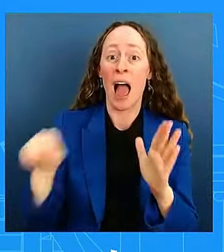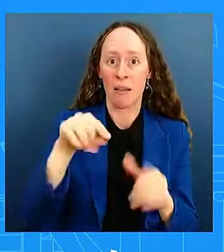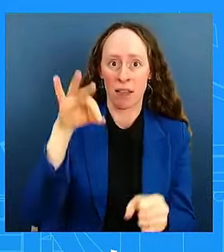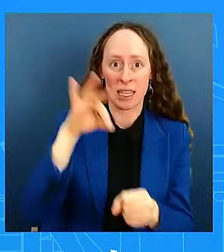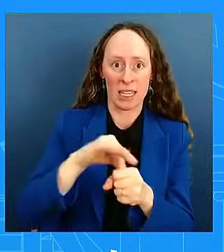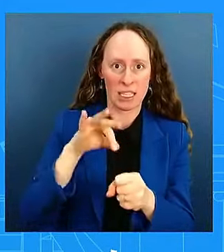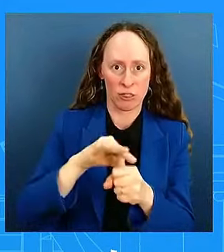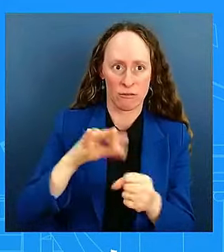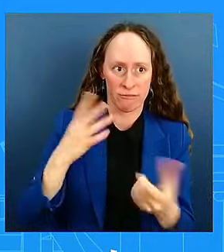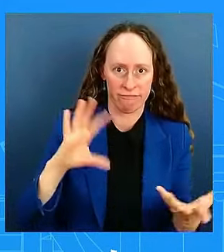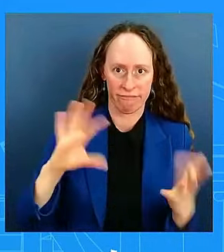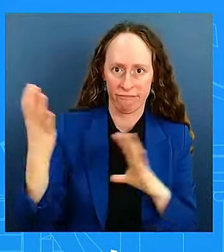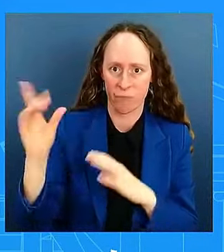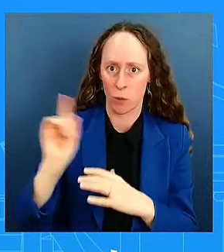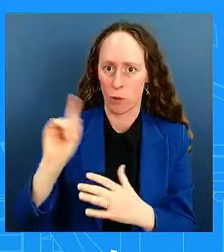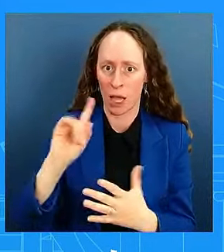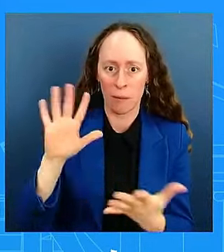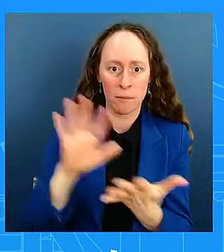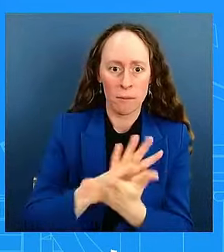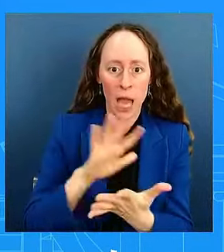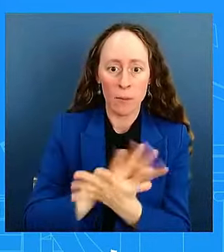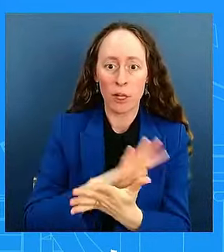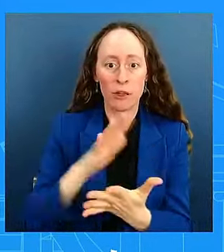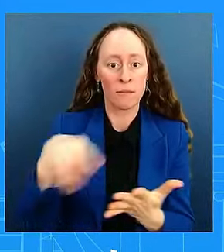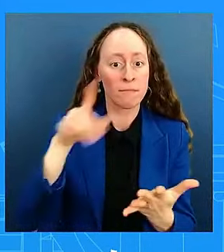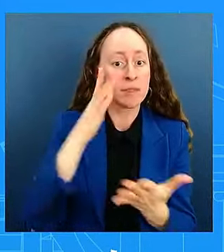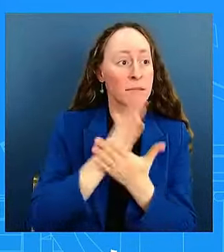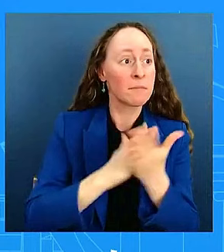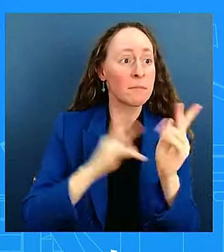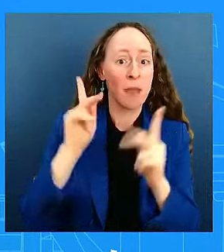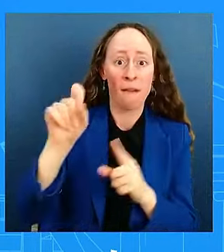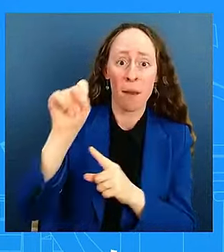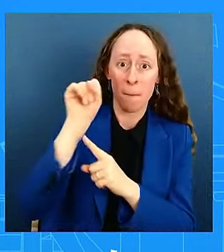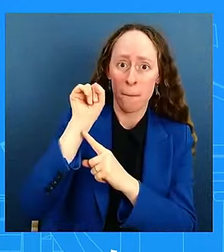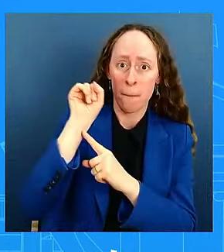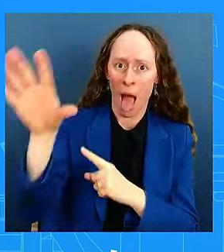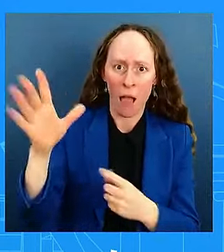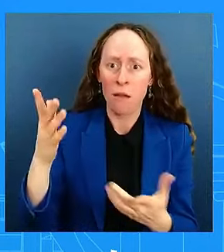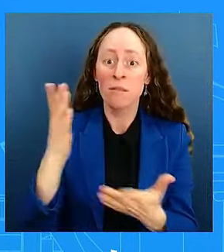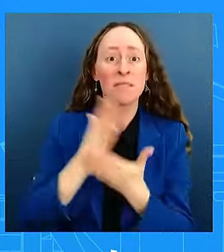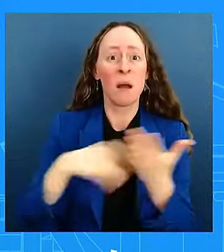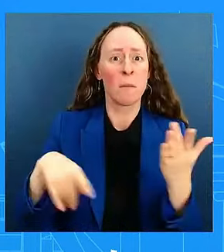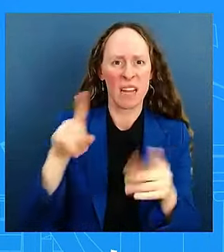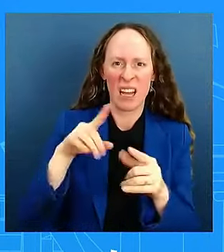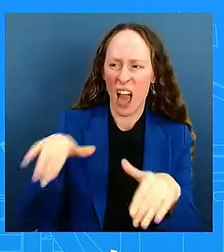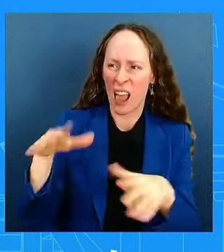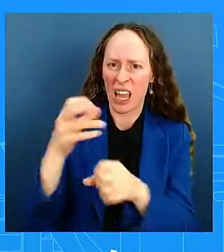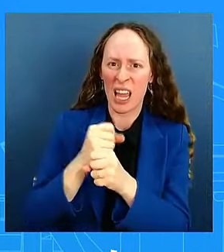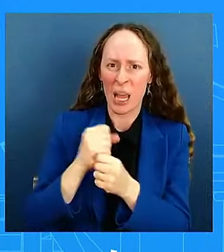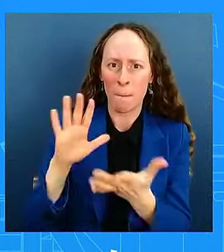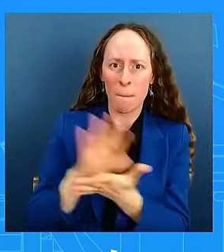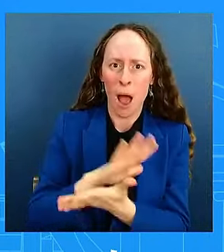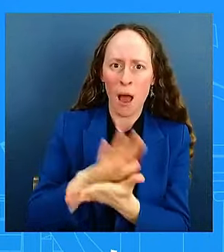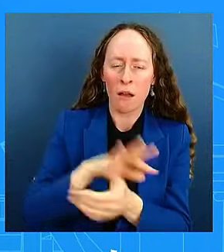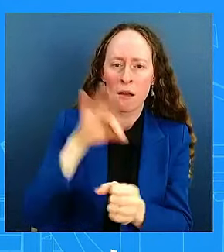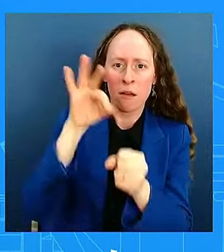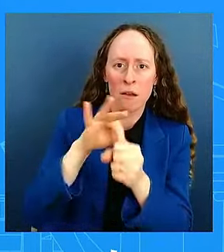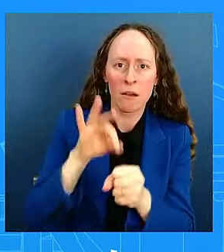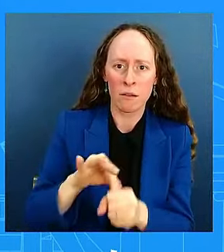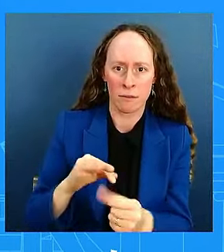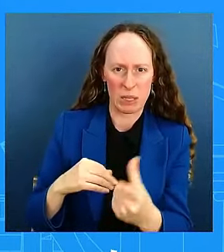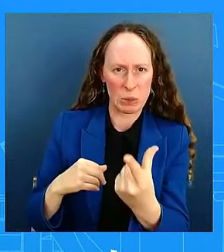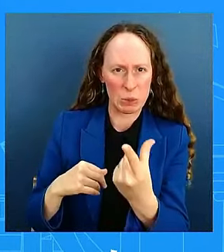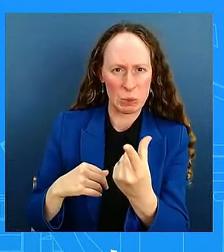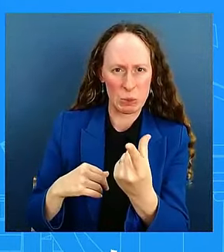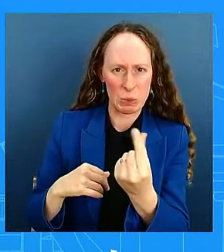getting to people or, or, um, impacting the infrastructure in these critical states? So look, we are using every